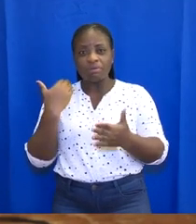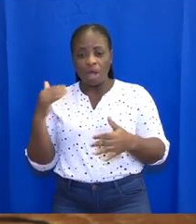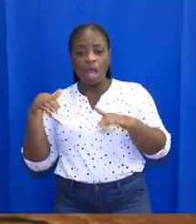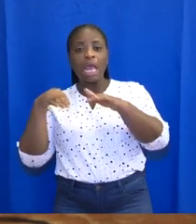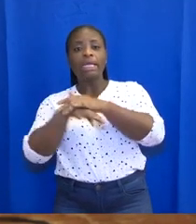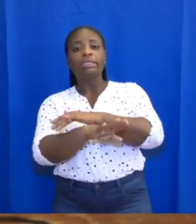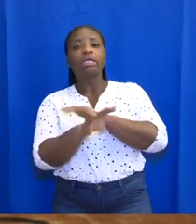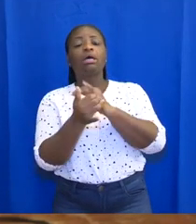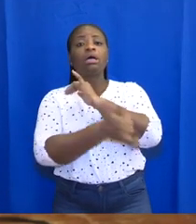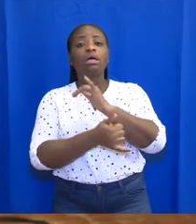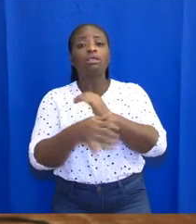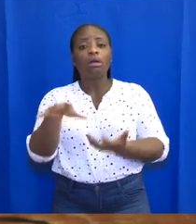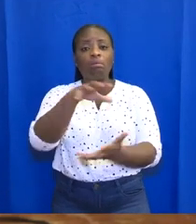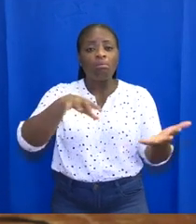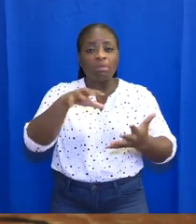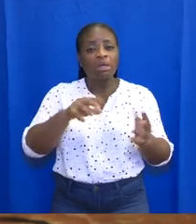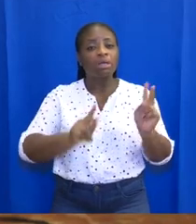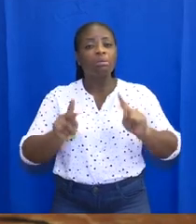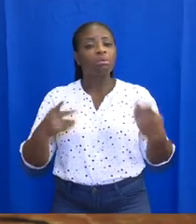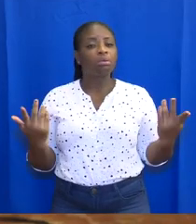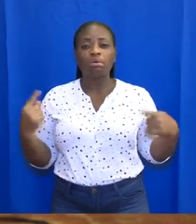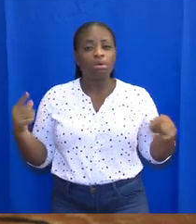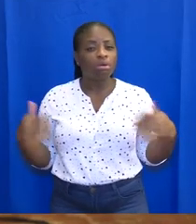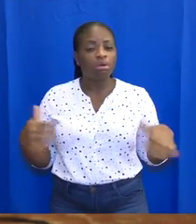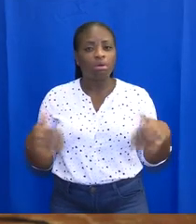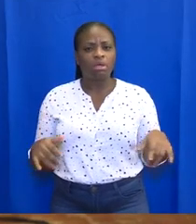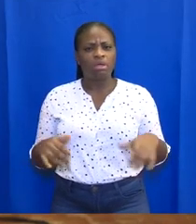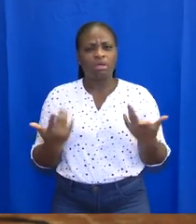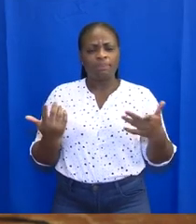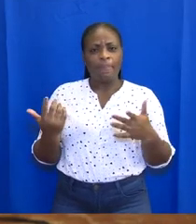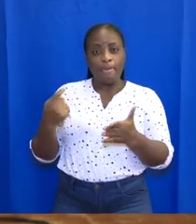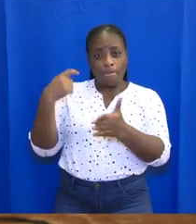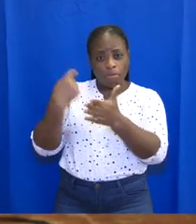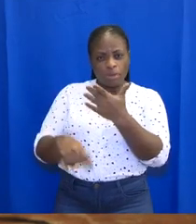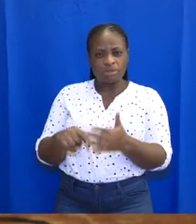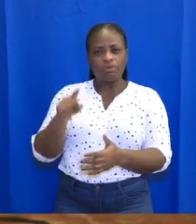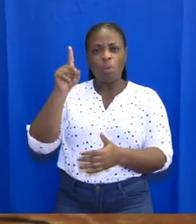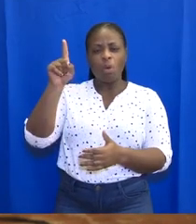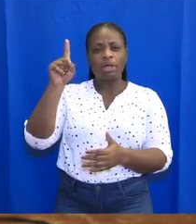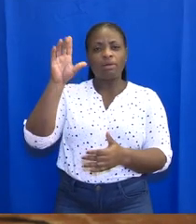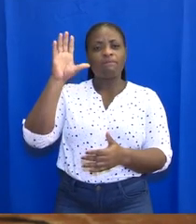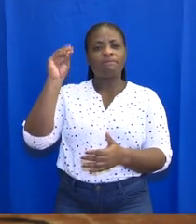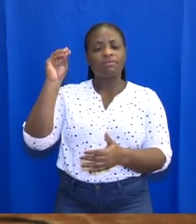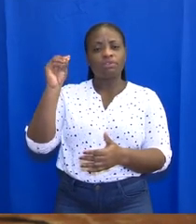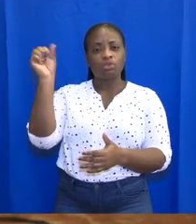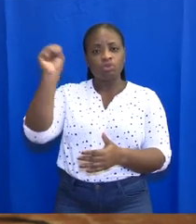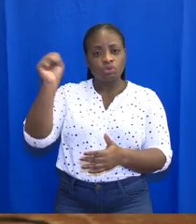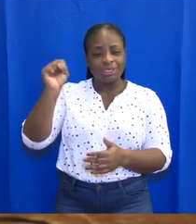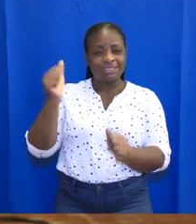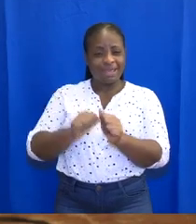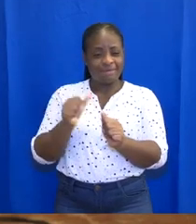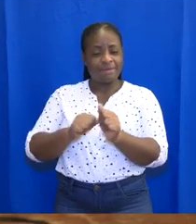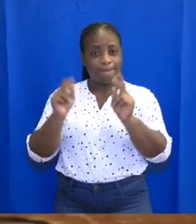allowed to mingle with the population. Even though the cost of 150 United States dollars per passenger